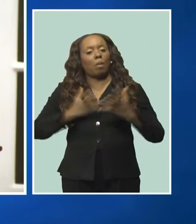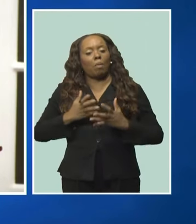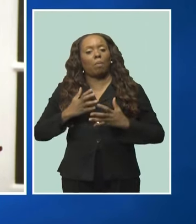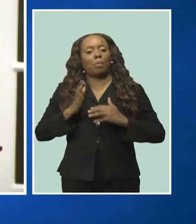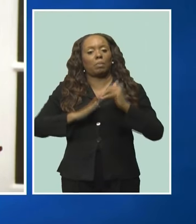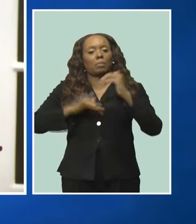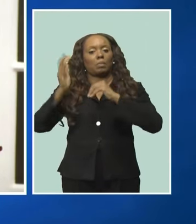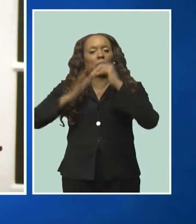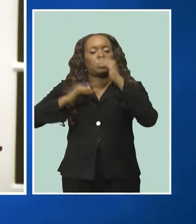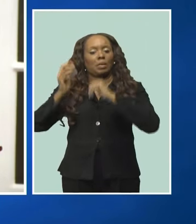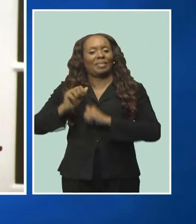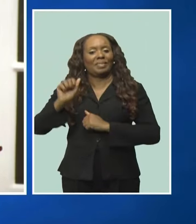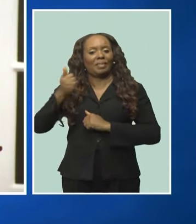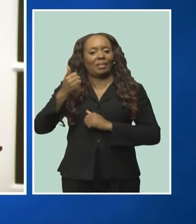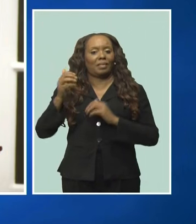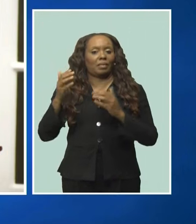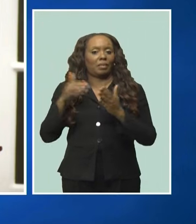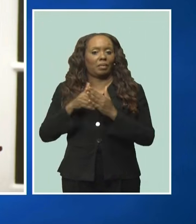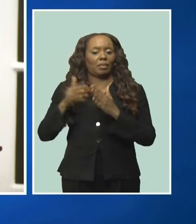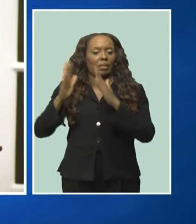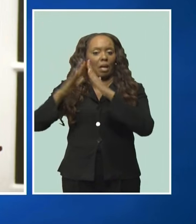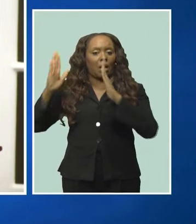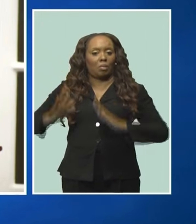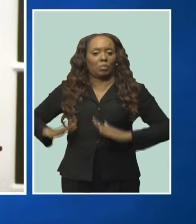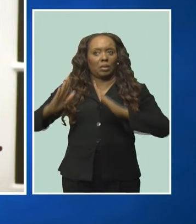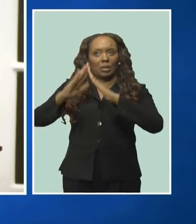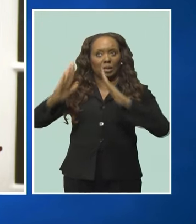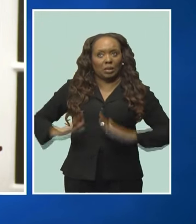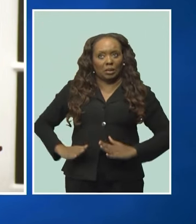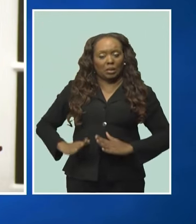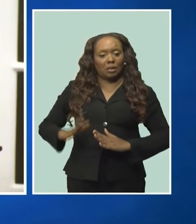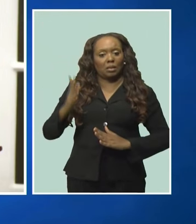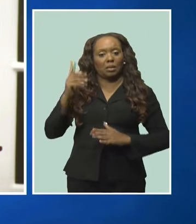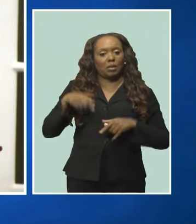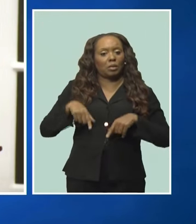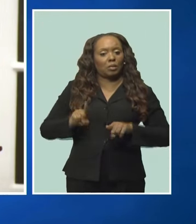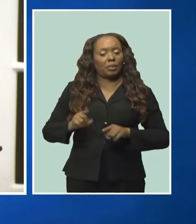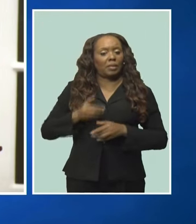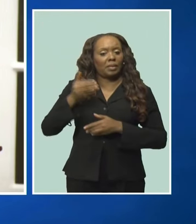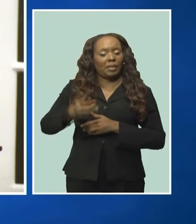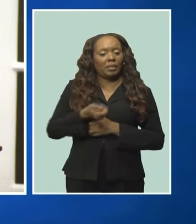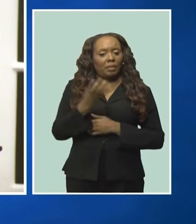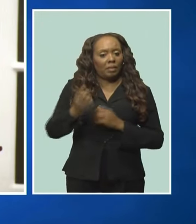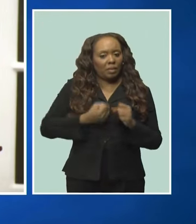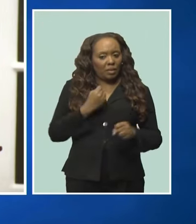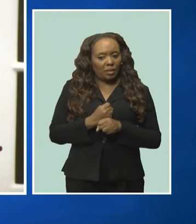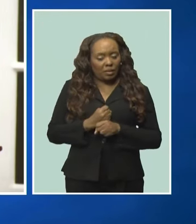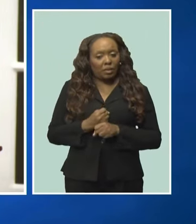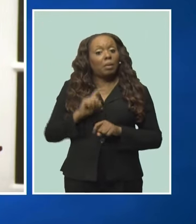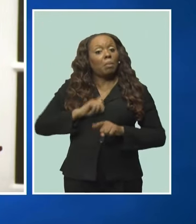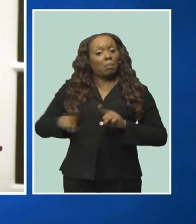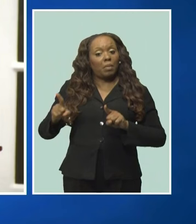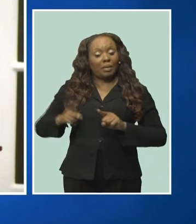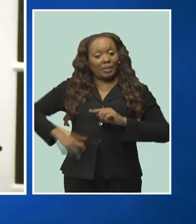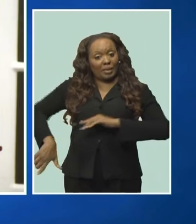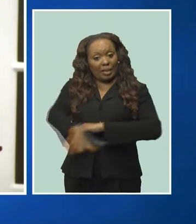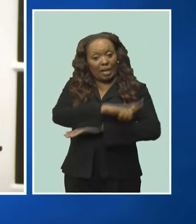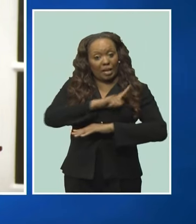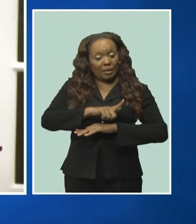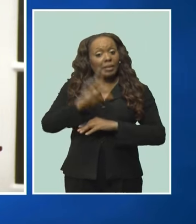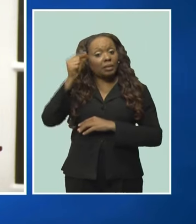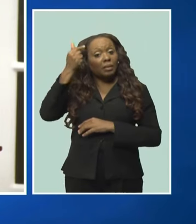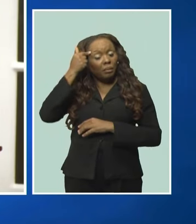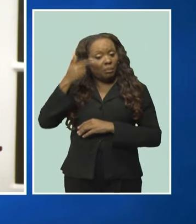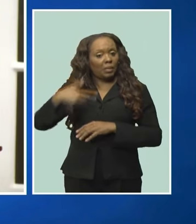sir, over the next few years. And these will be largely done on lands owned by the state. To bring